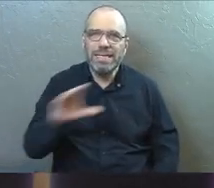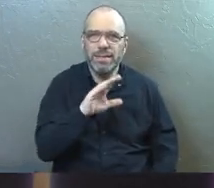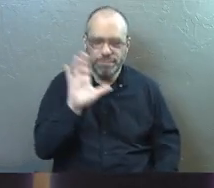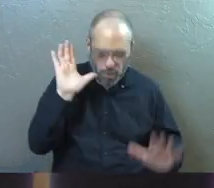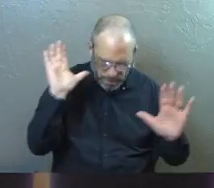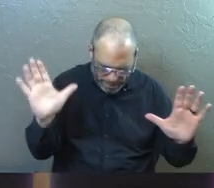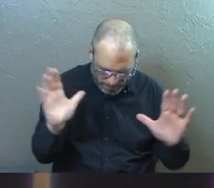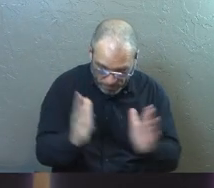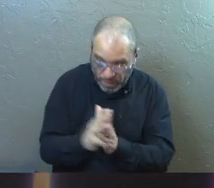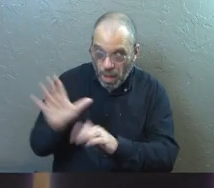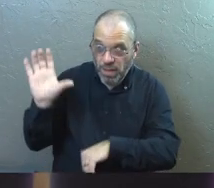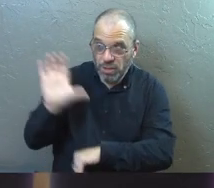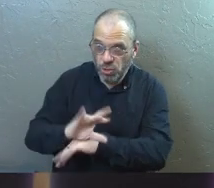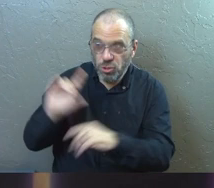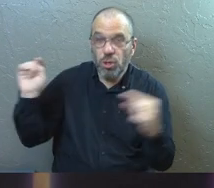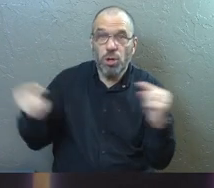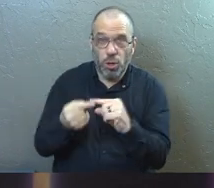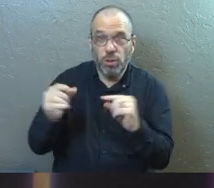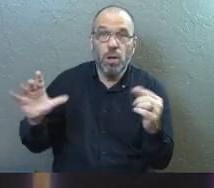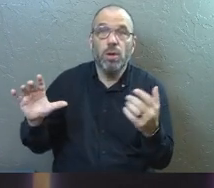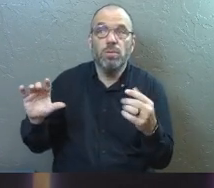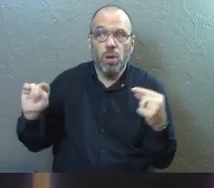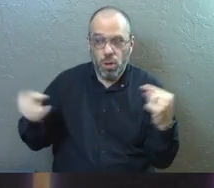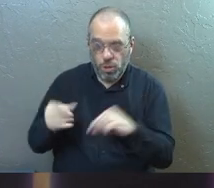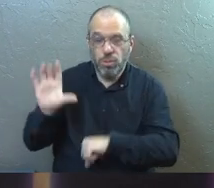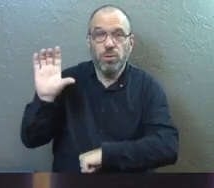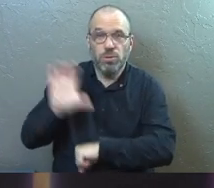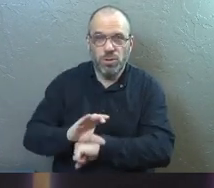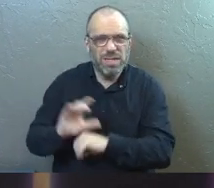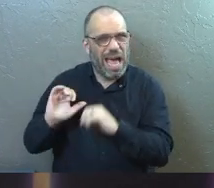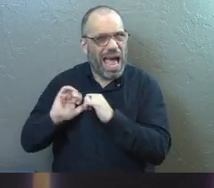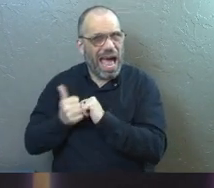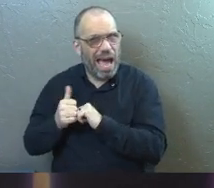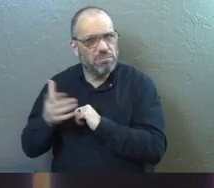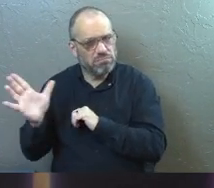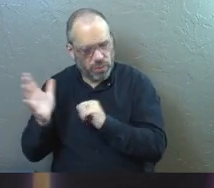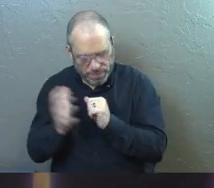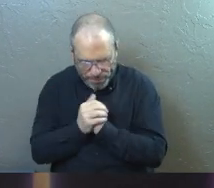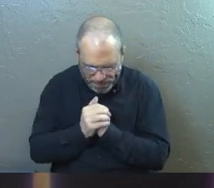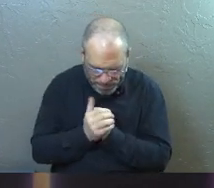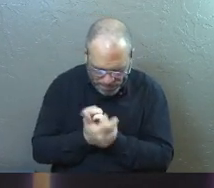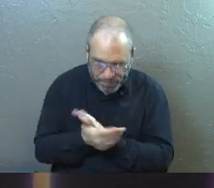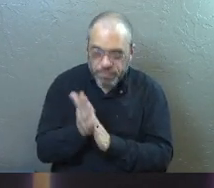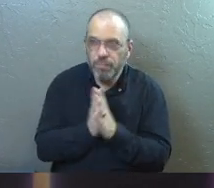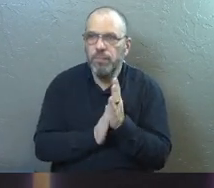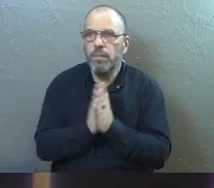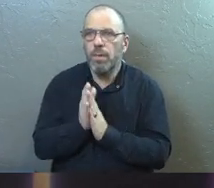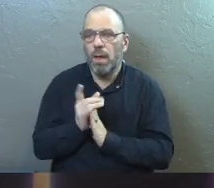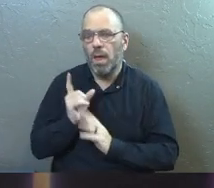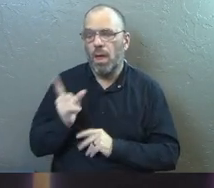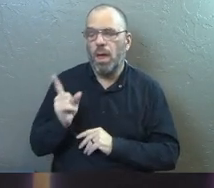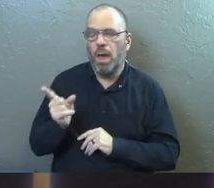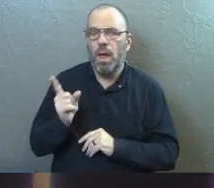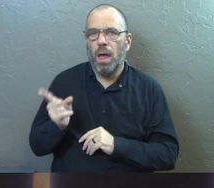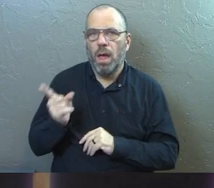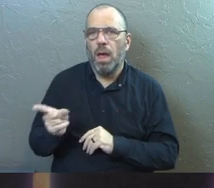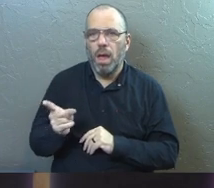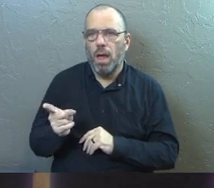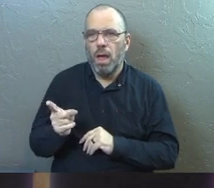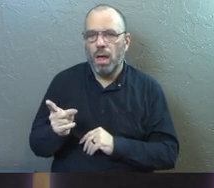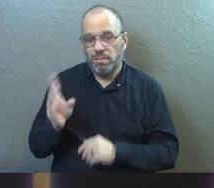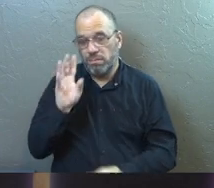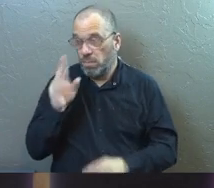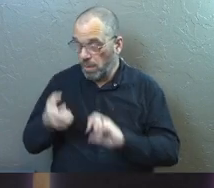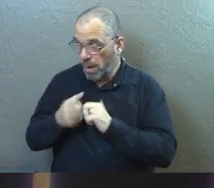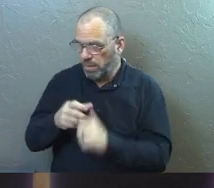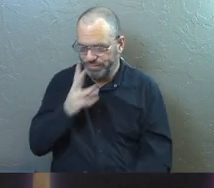This could have hurt the church. Let me tell you the ways this could have hurt the church. They could have ignored